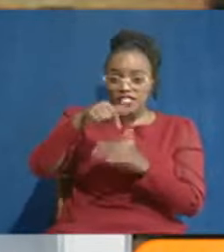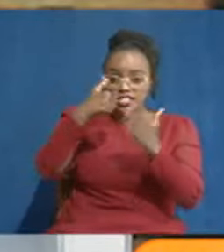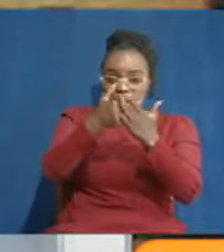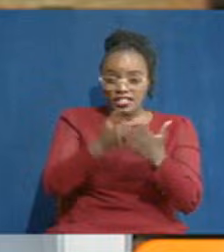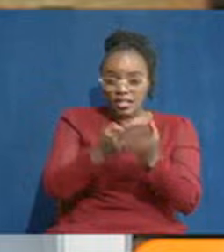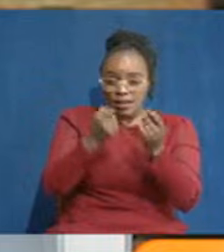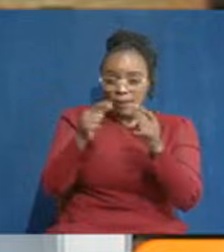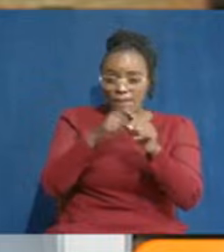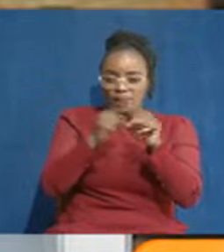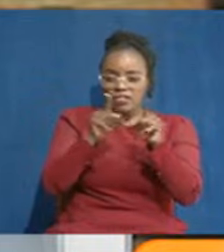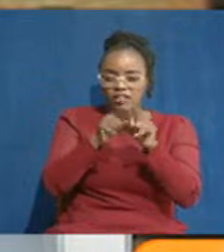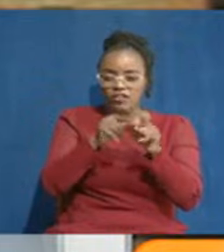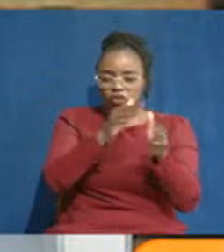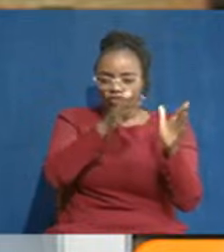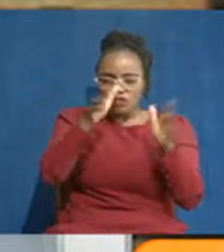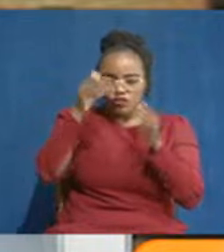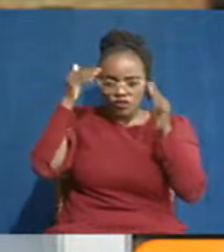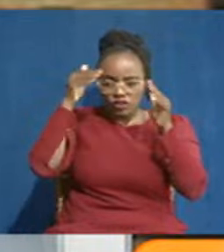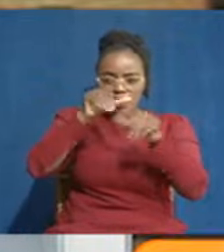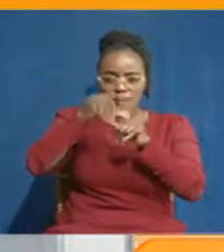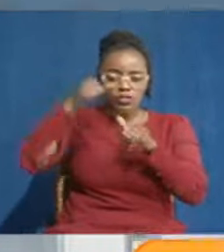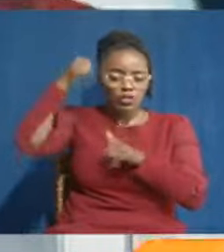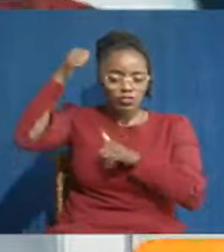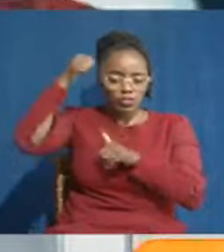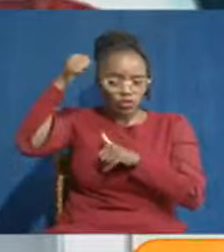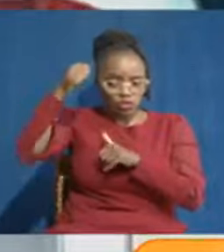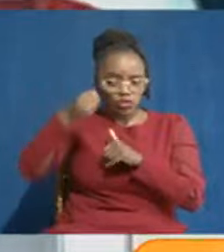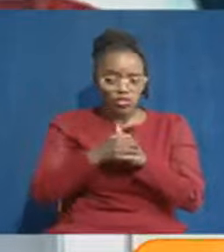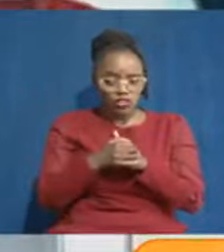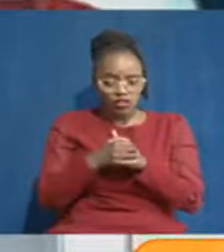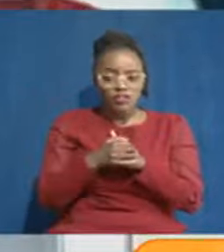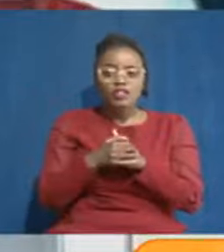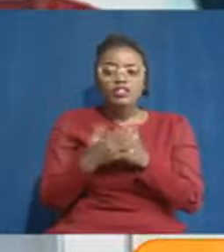just a bit. But for now, let's talk about something else. It's about politics here. Onslaught against the embattled deputy president. Thank guys.